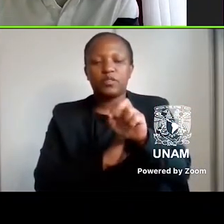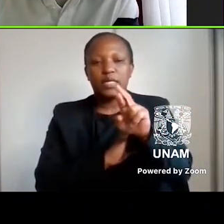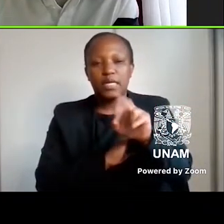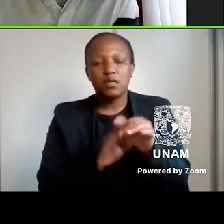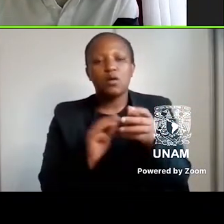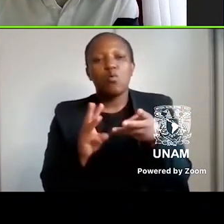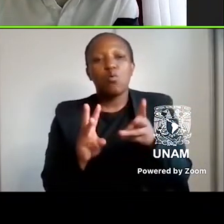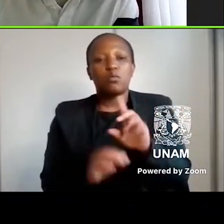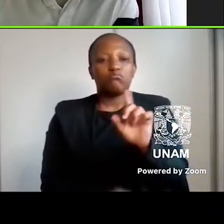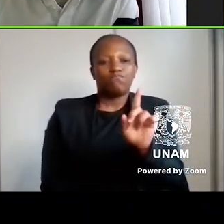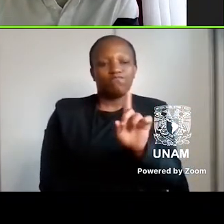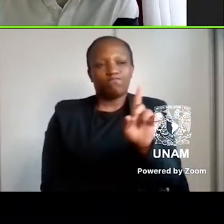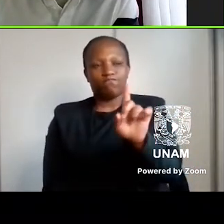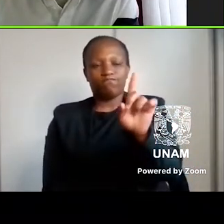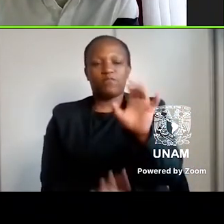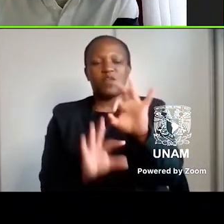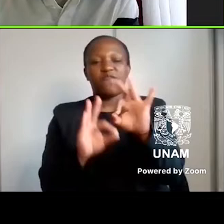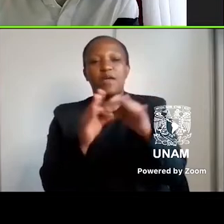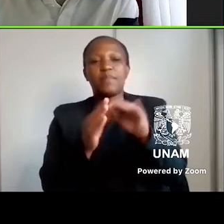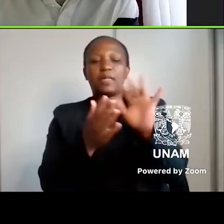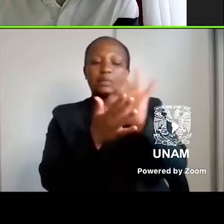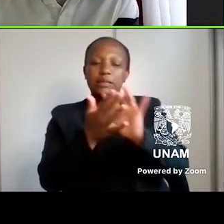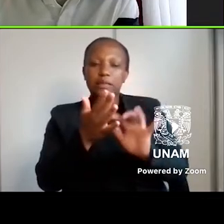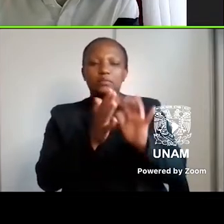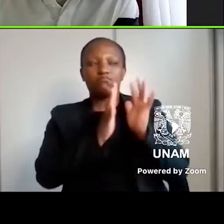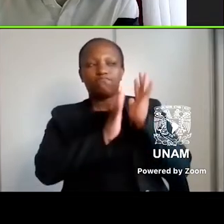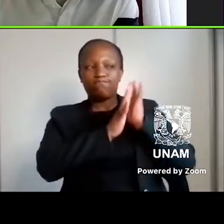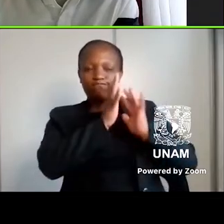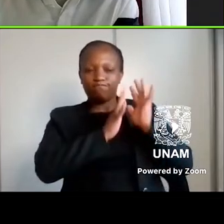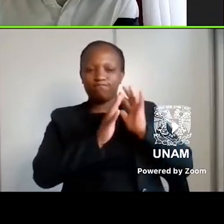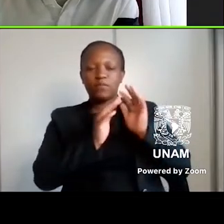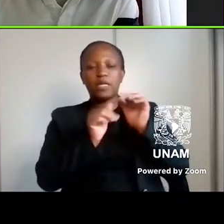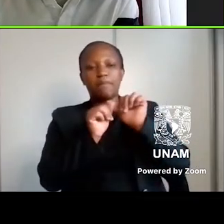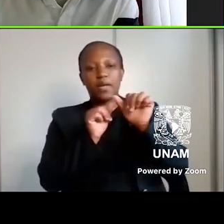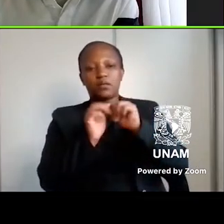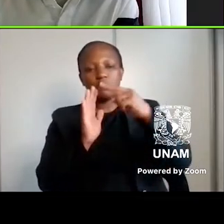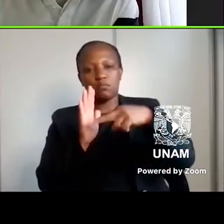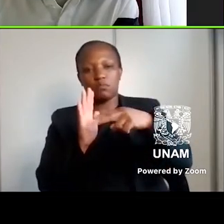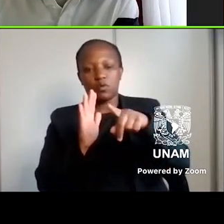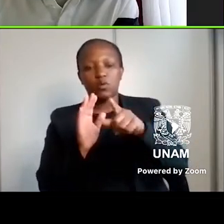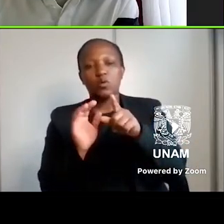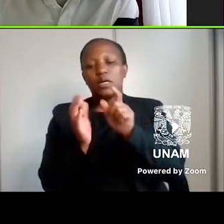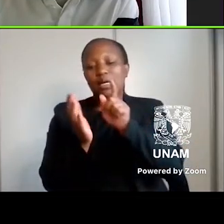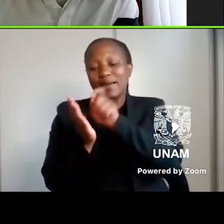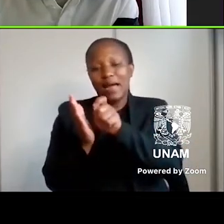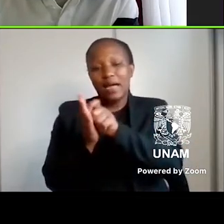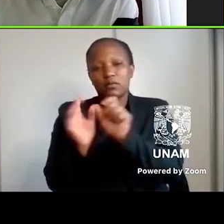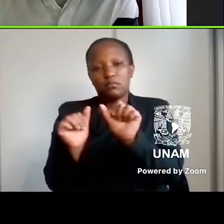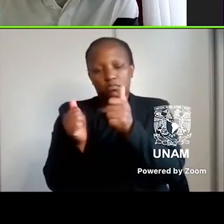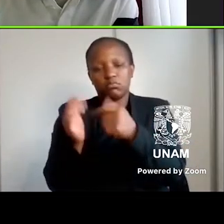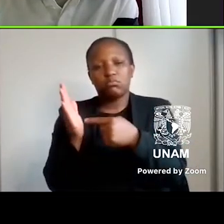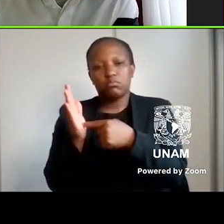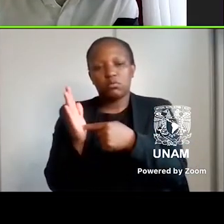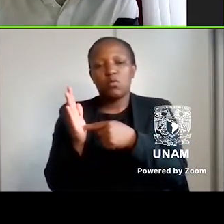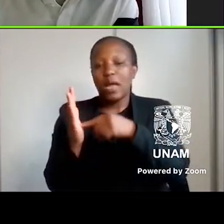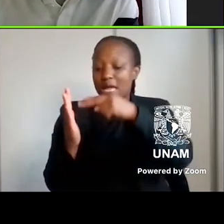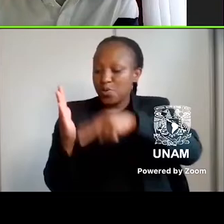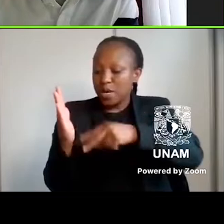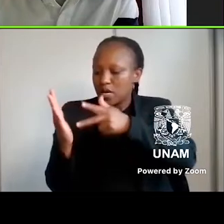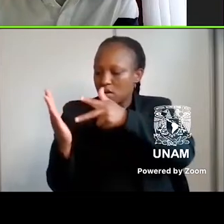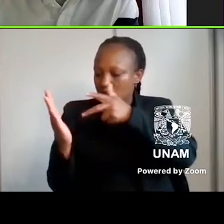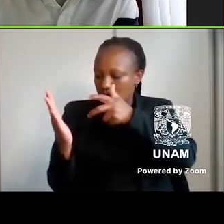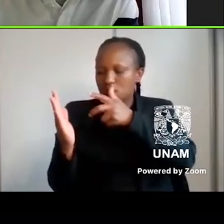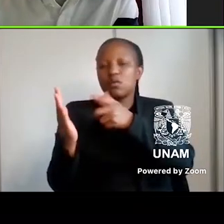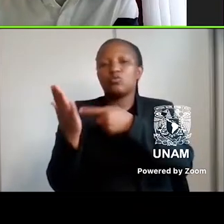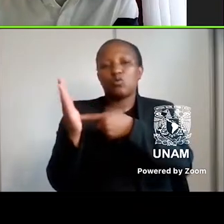walking through her family's history to better read it. The success of Kurgan's writing is determined only by the success of her reading, and